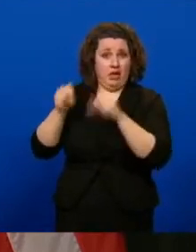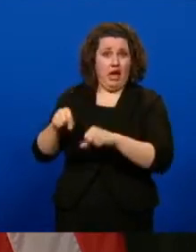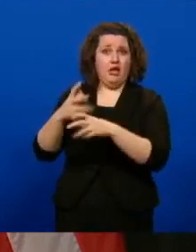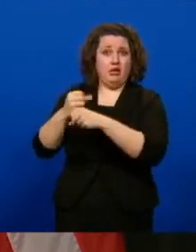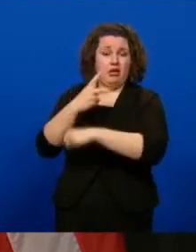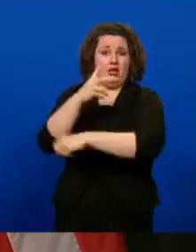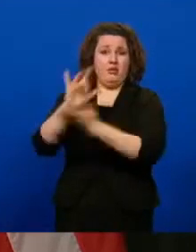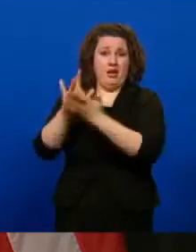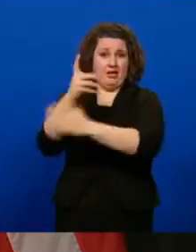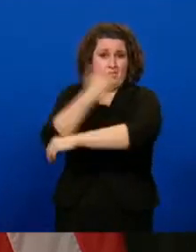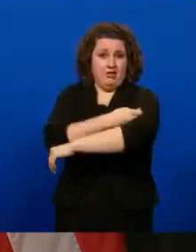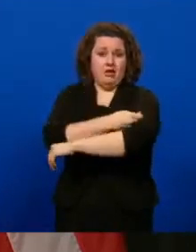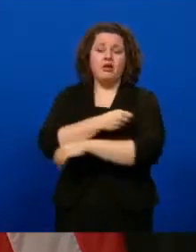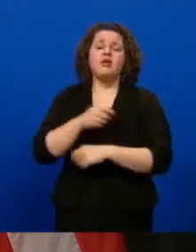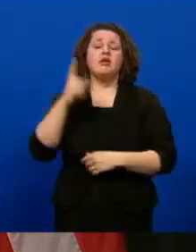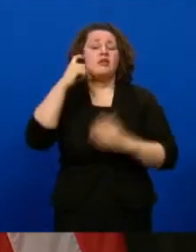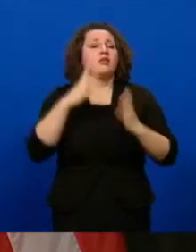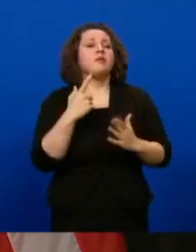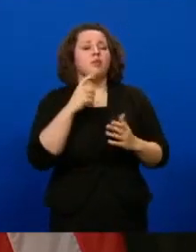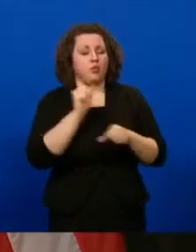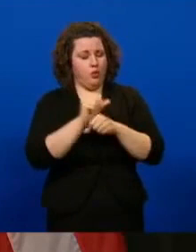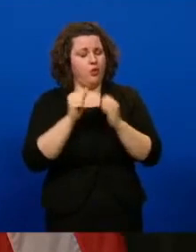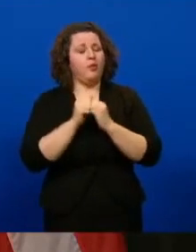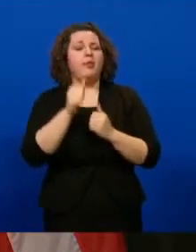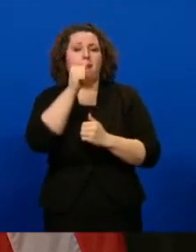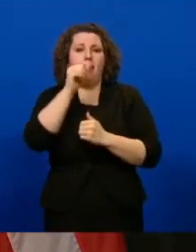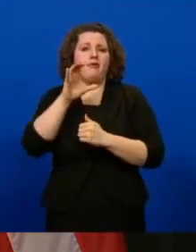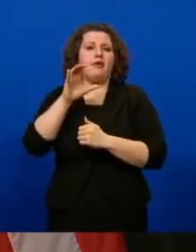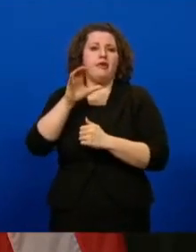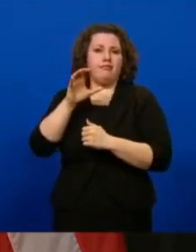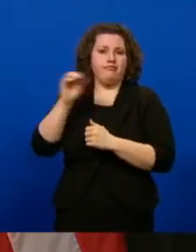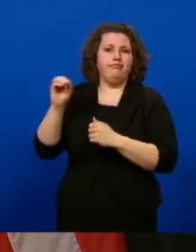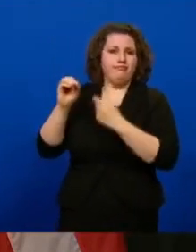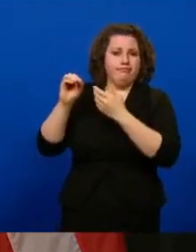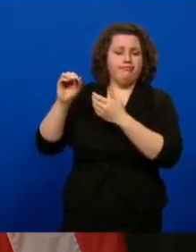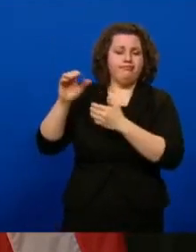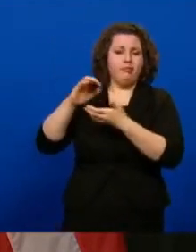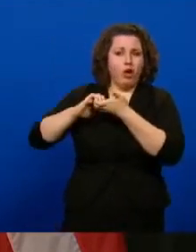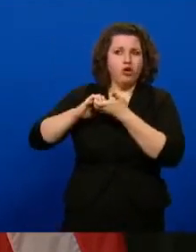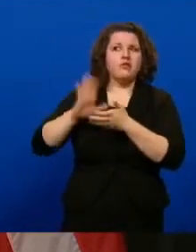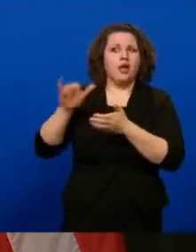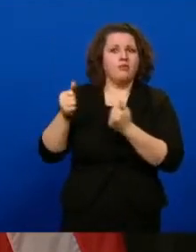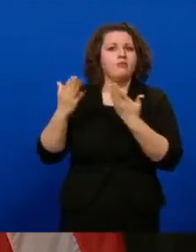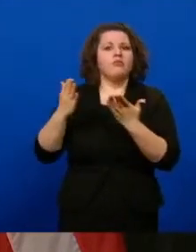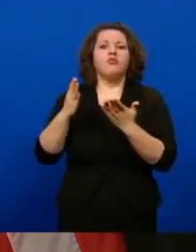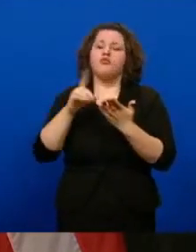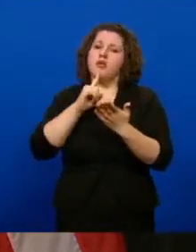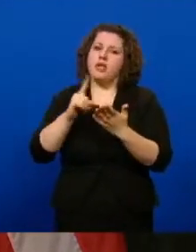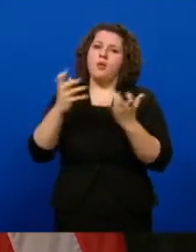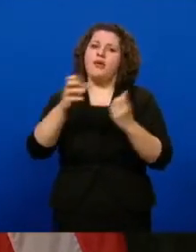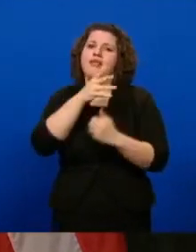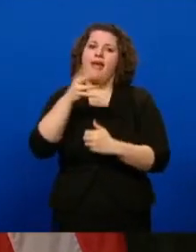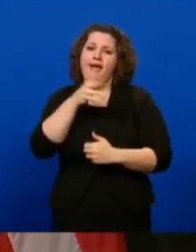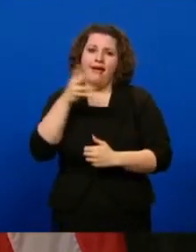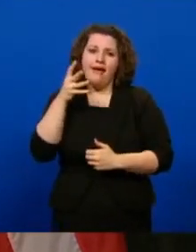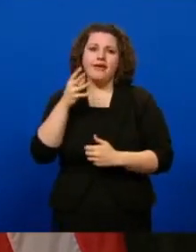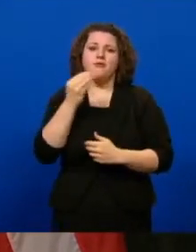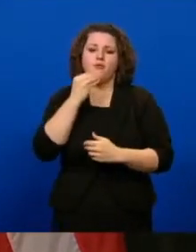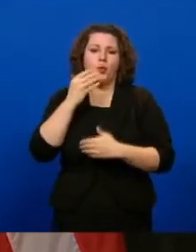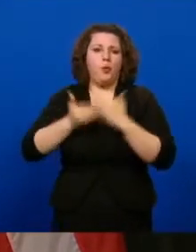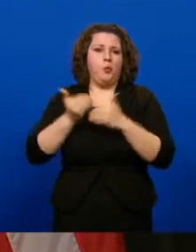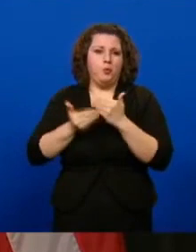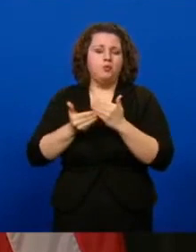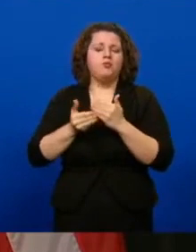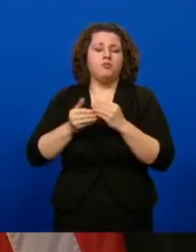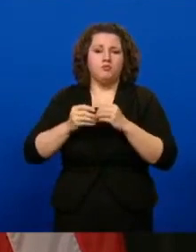partners, and we're going to, you know, that's one of the critical components. That was a recommendation that we get into our ag and food processors and